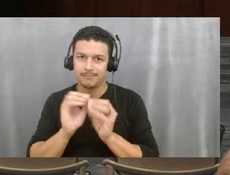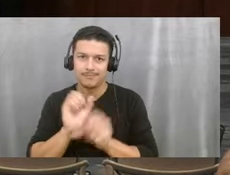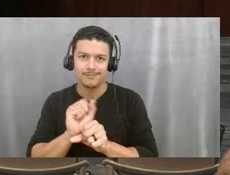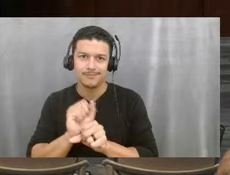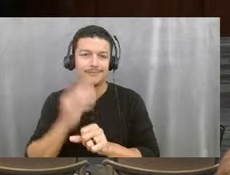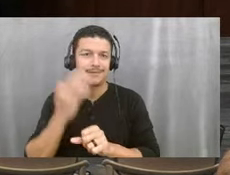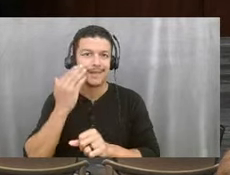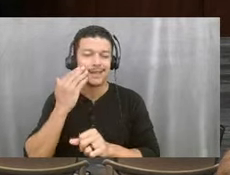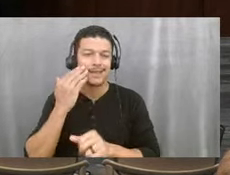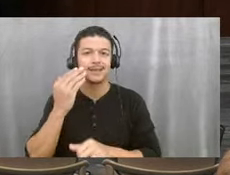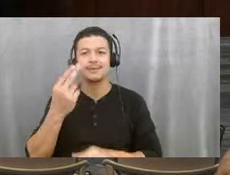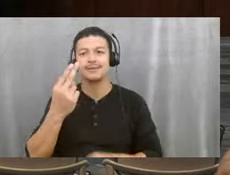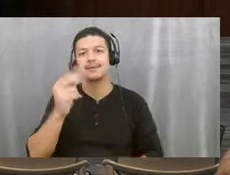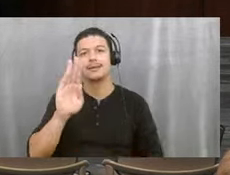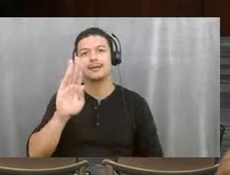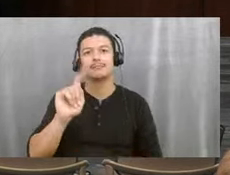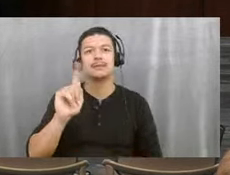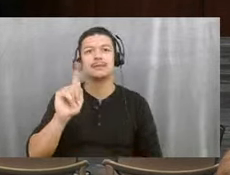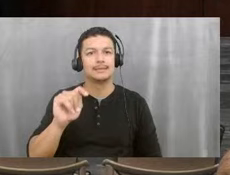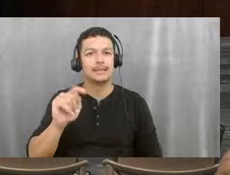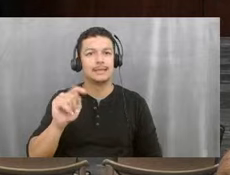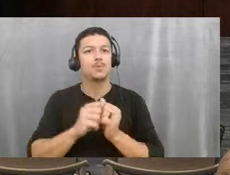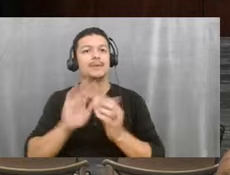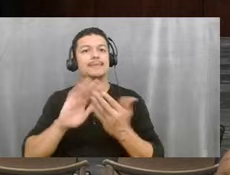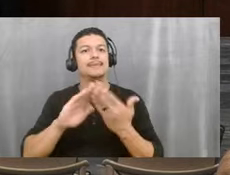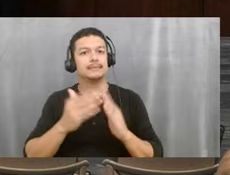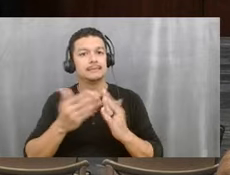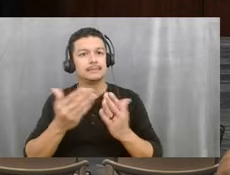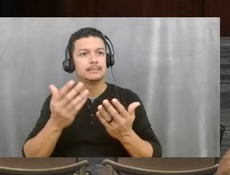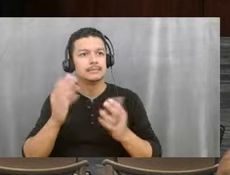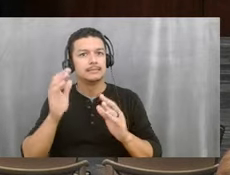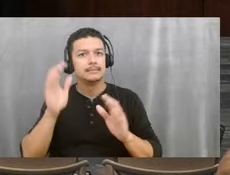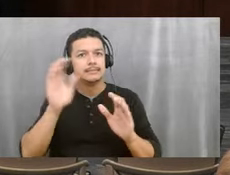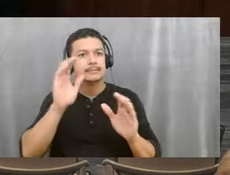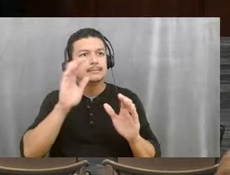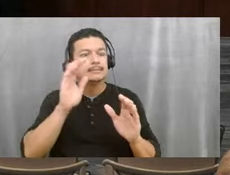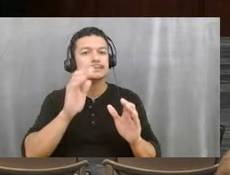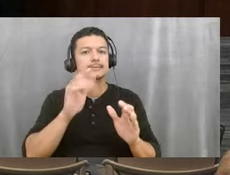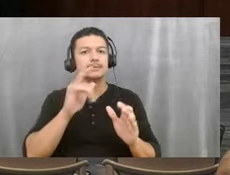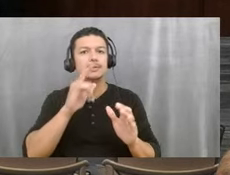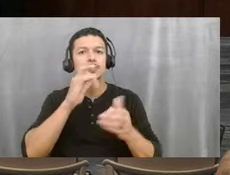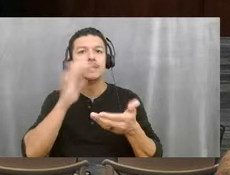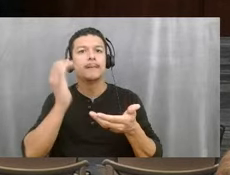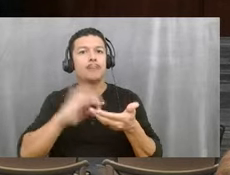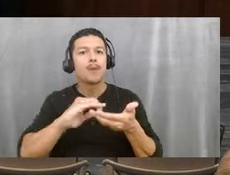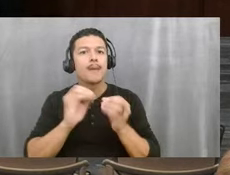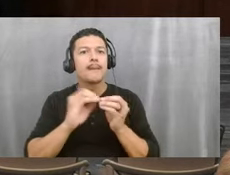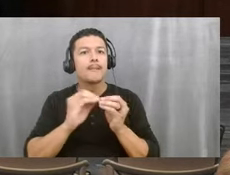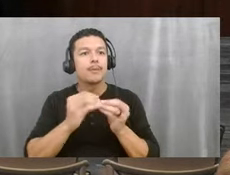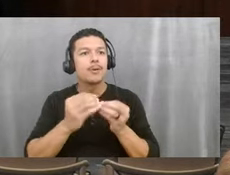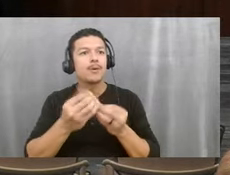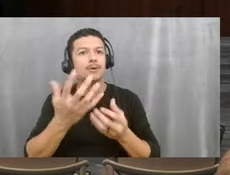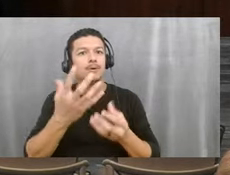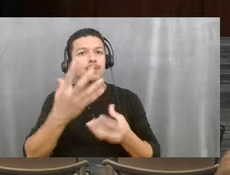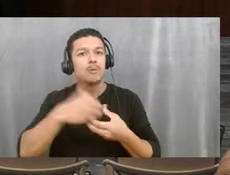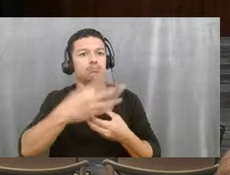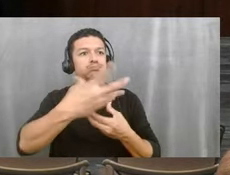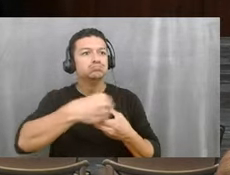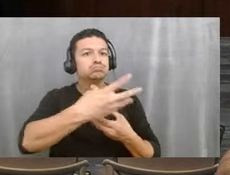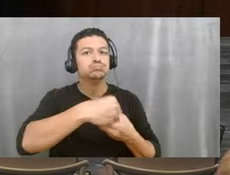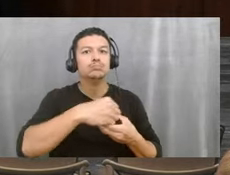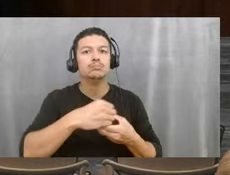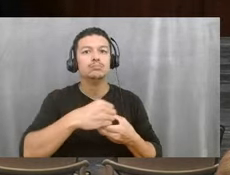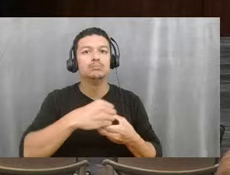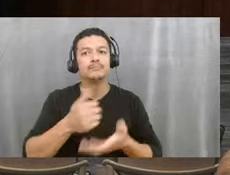and the city will be looking for community partners to help, you know, to make this home as best as it can be for him.